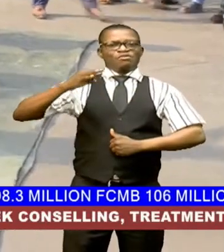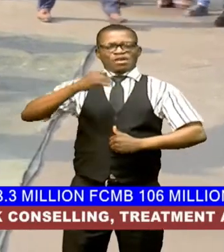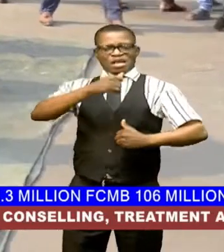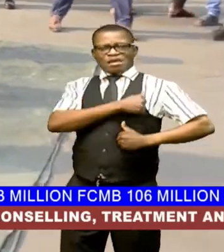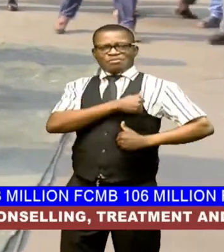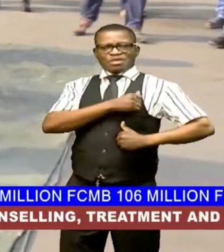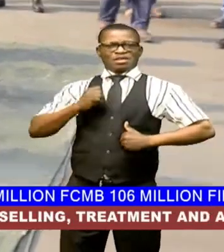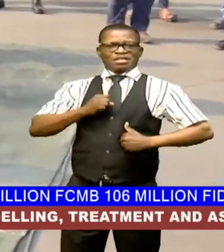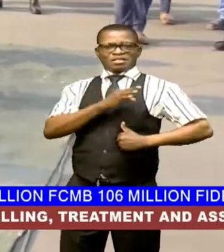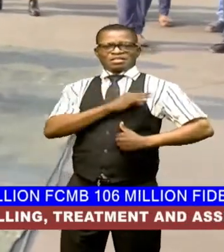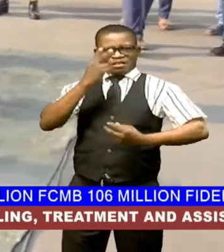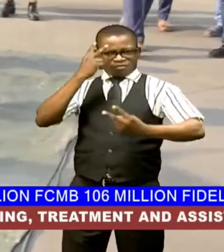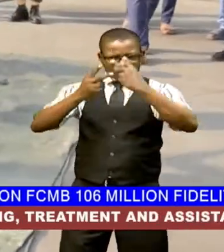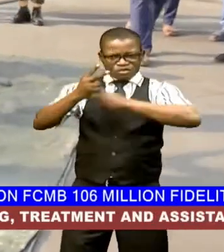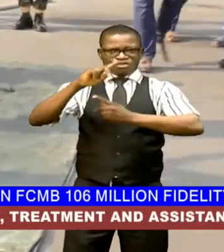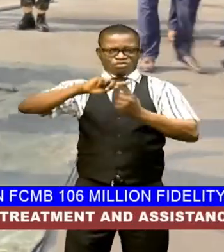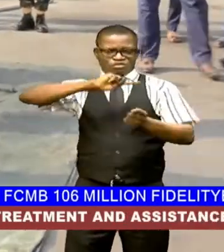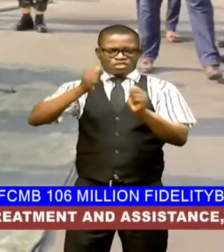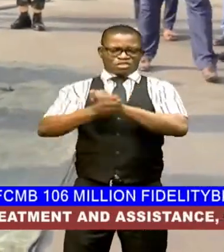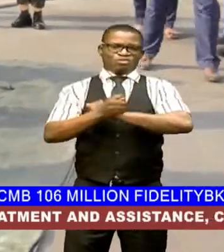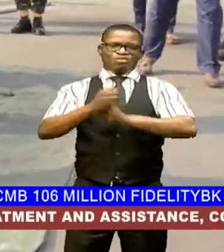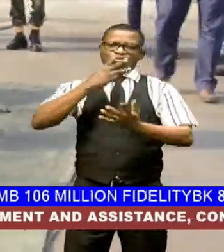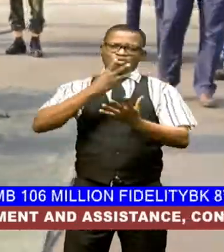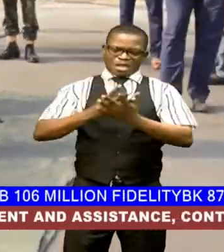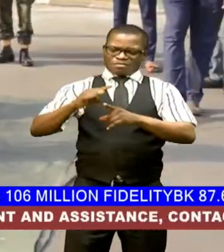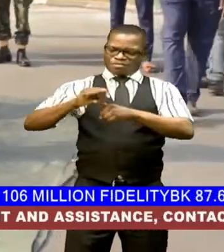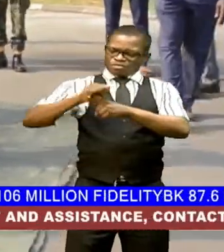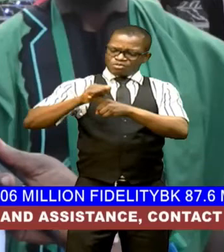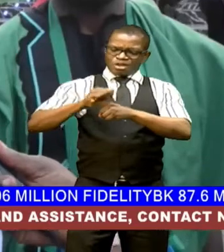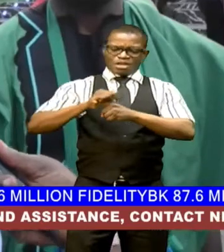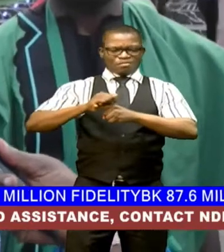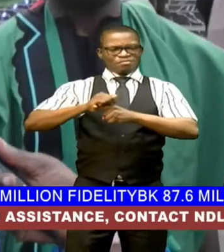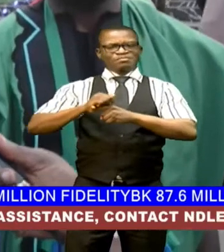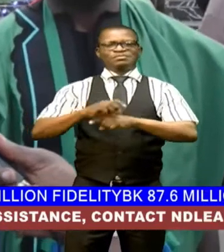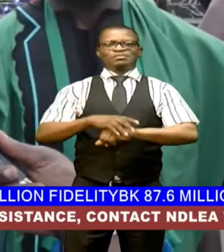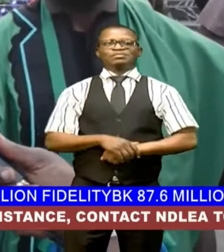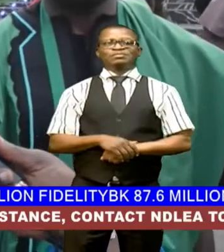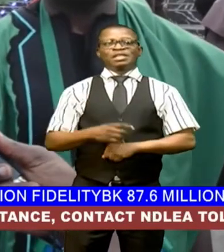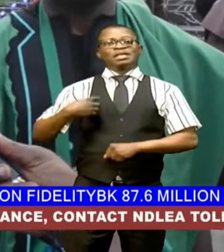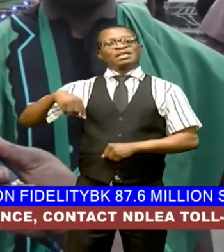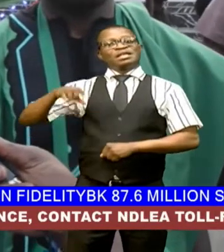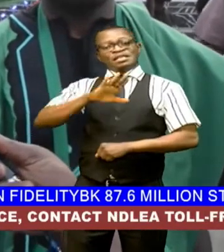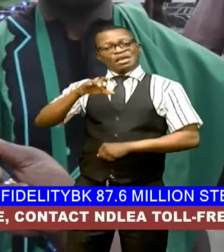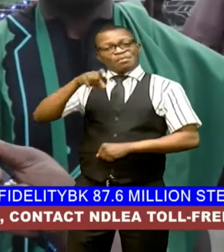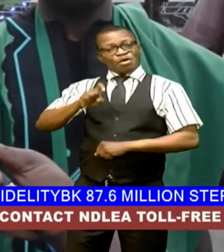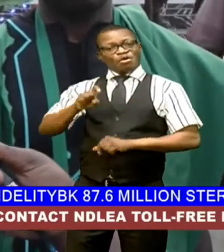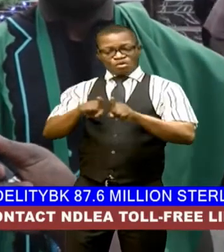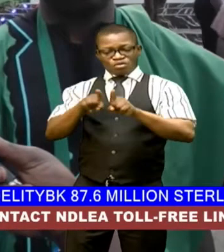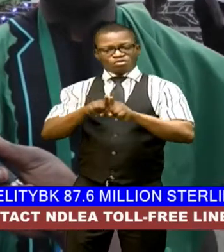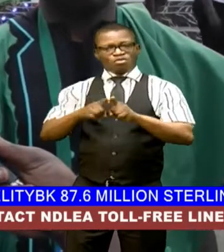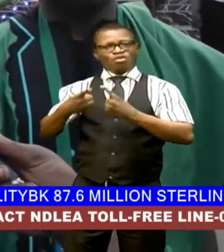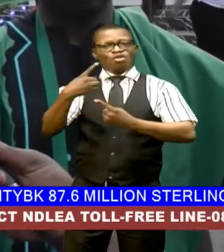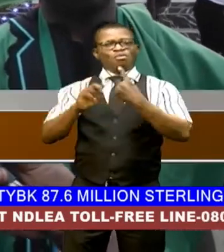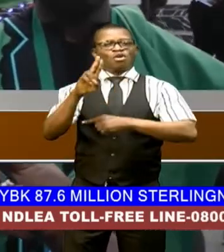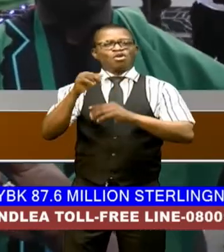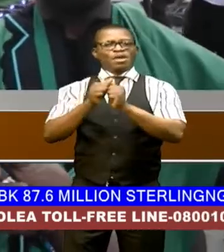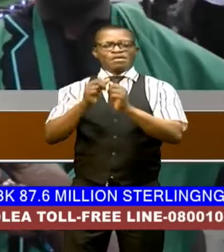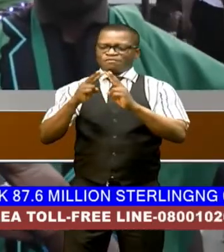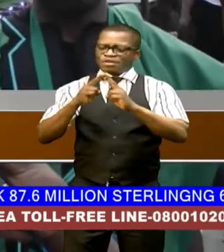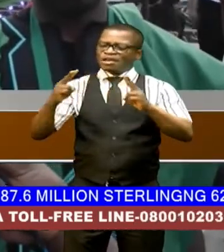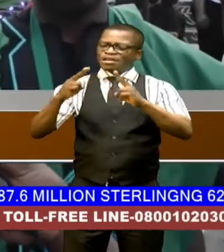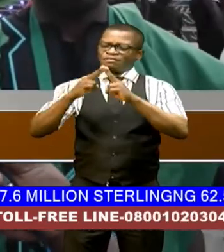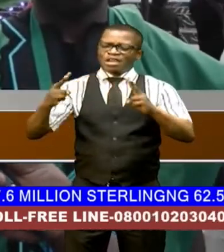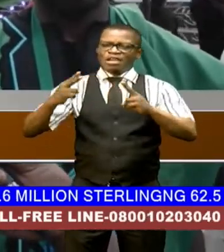transforming the nigerian ani into a well-trained and motivated force they should also come up with a very very